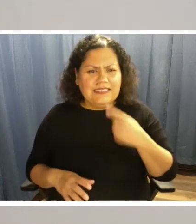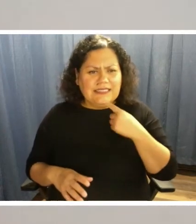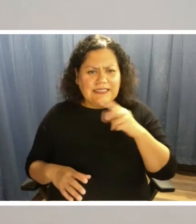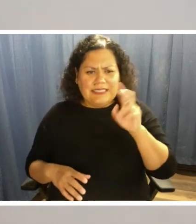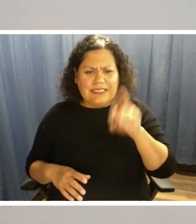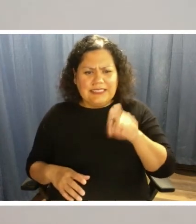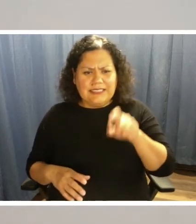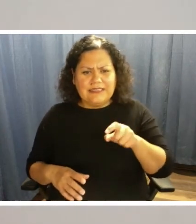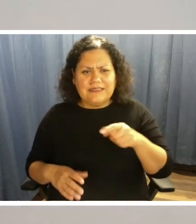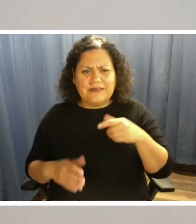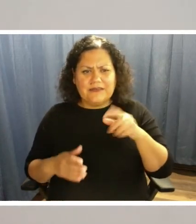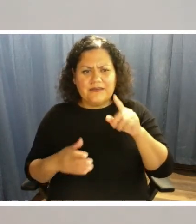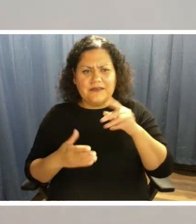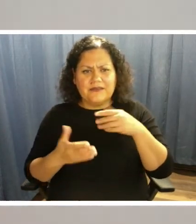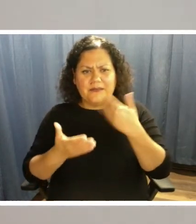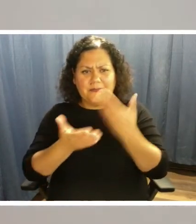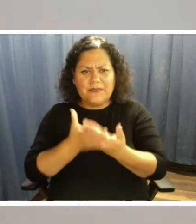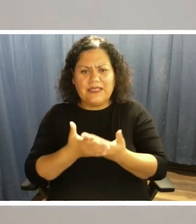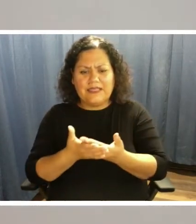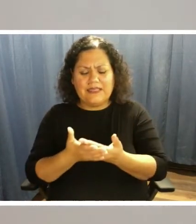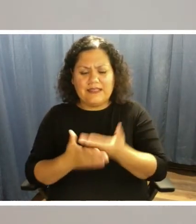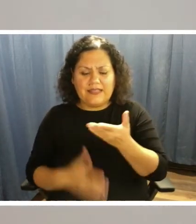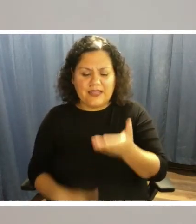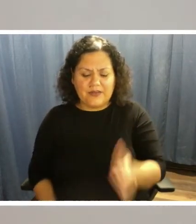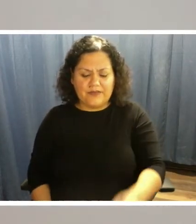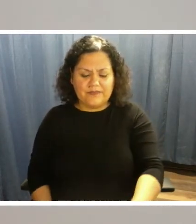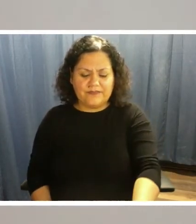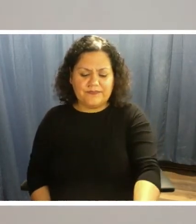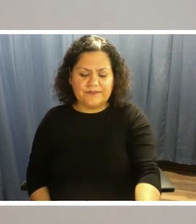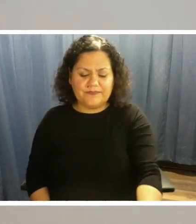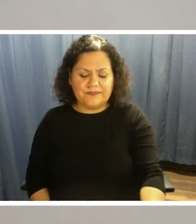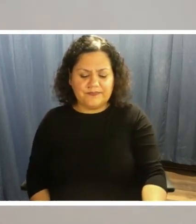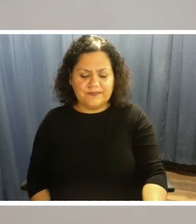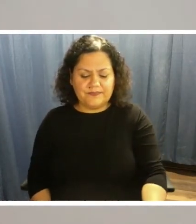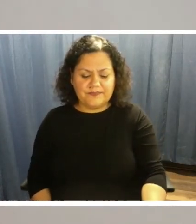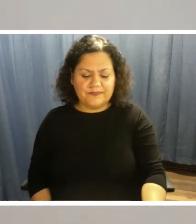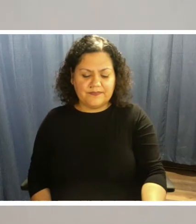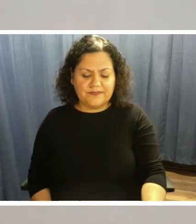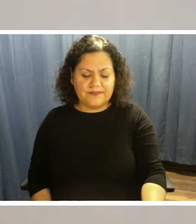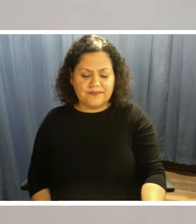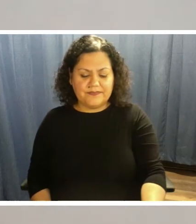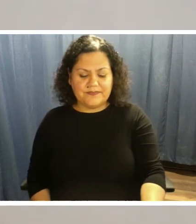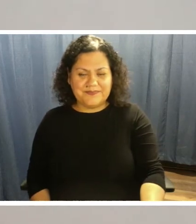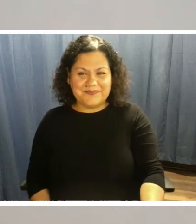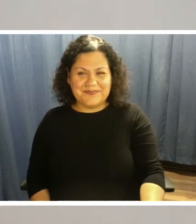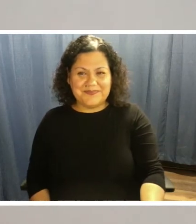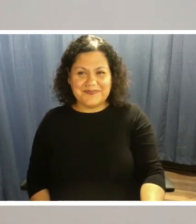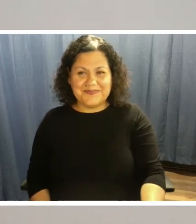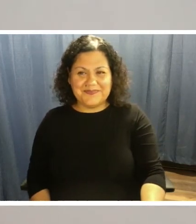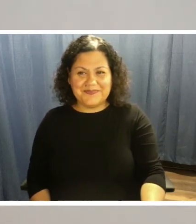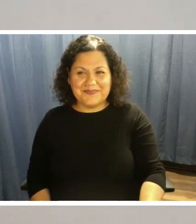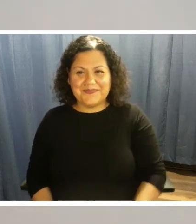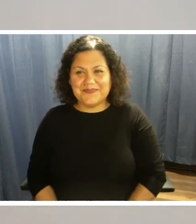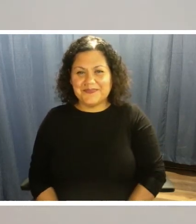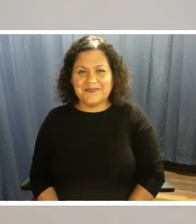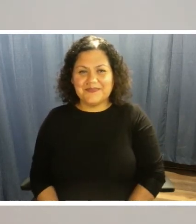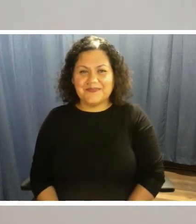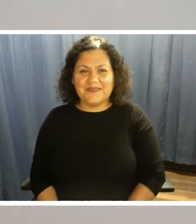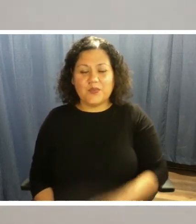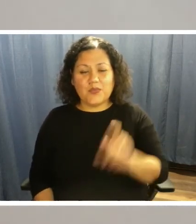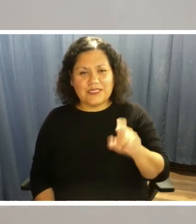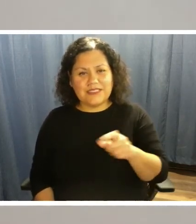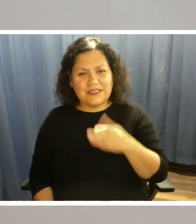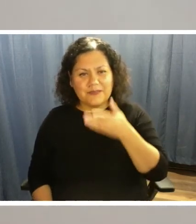need to be there